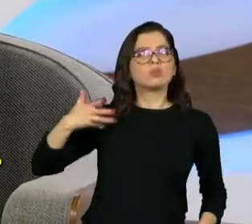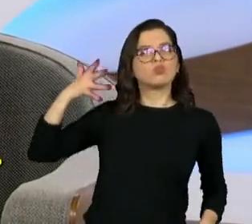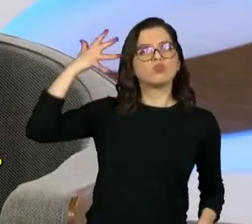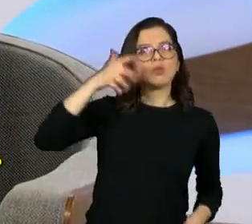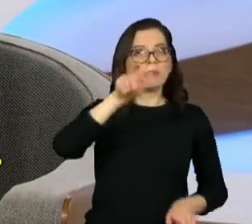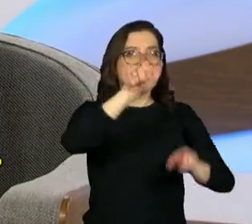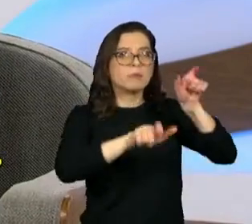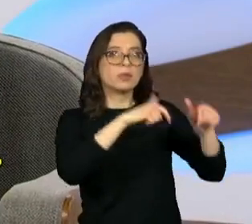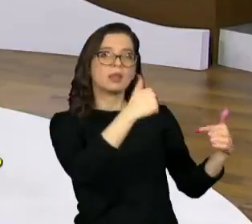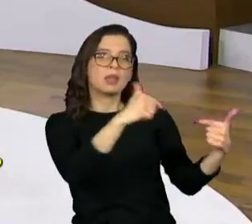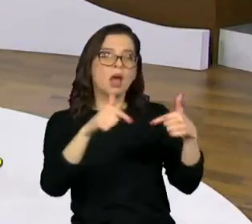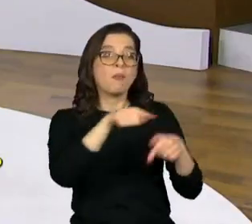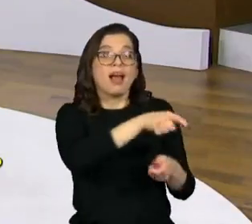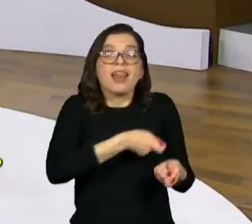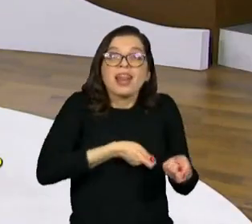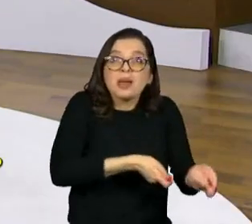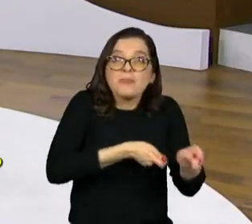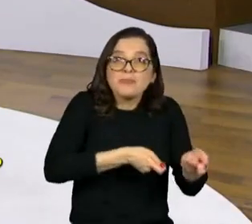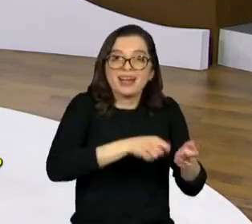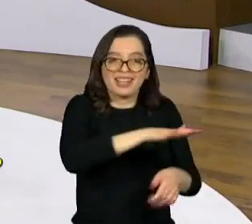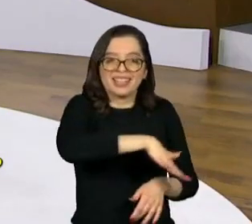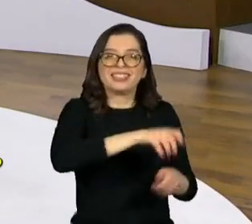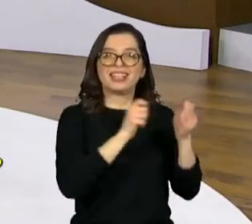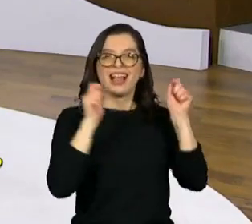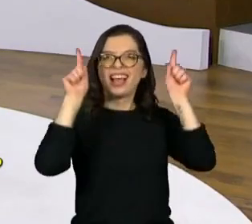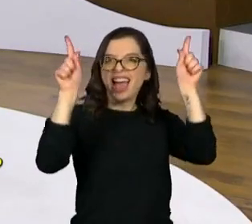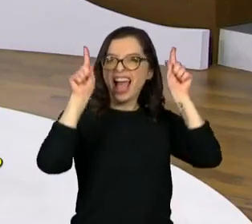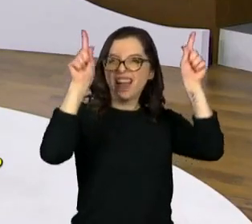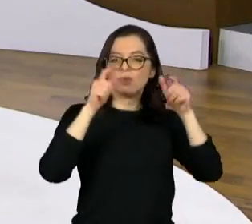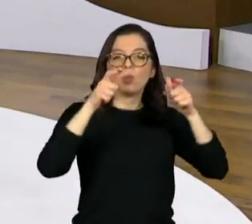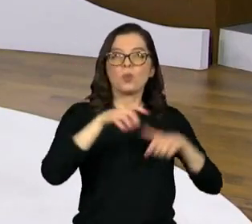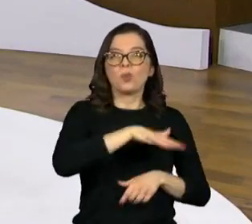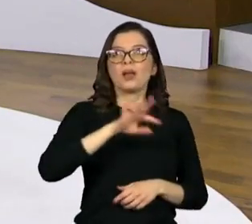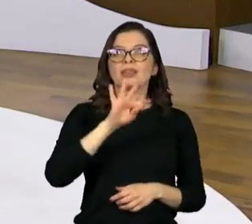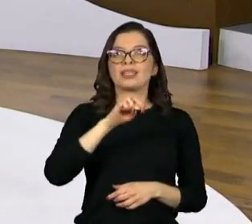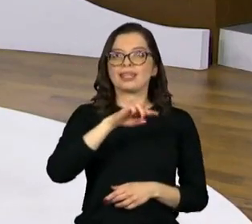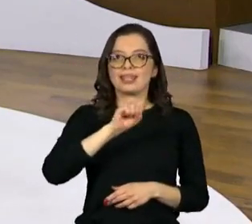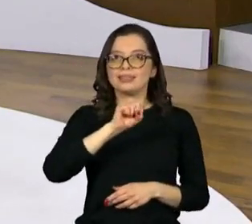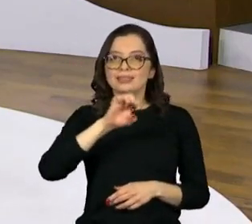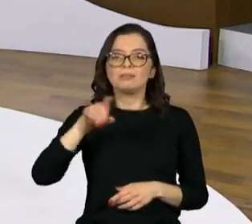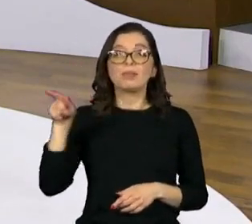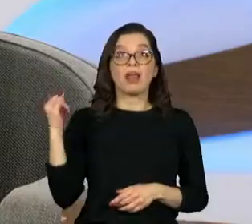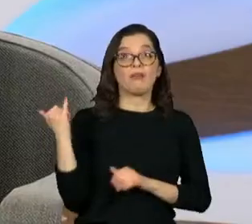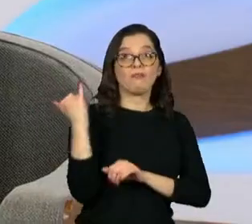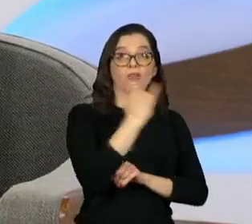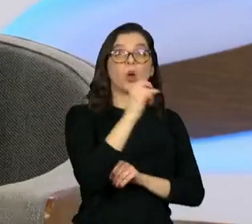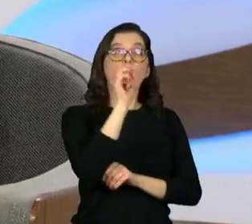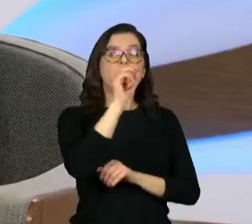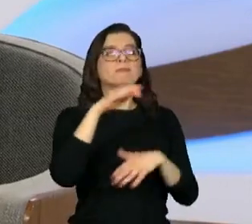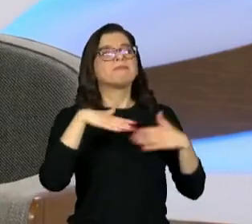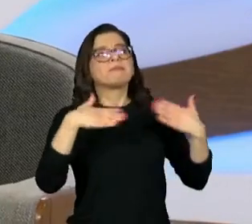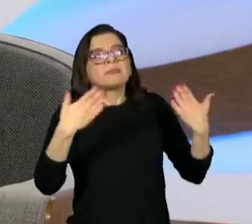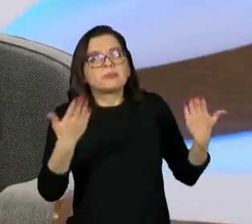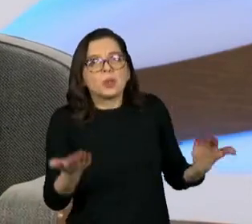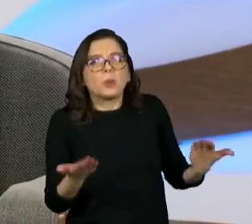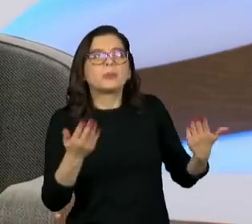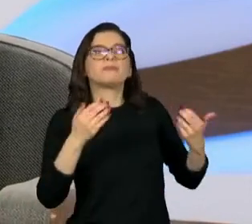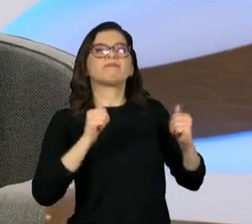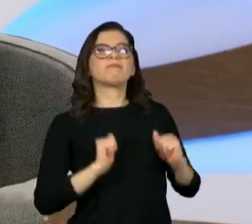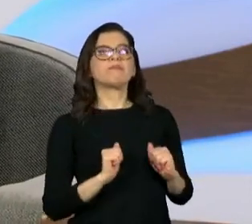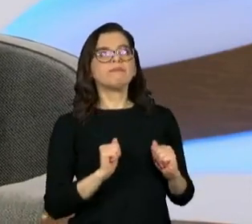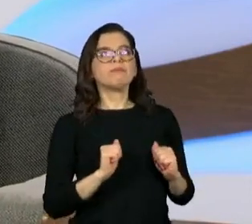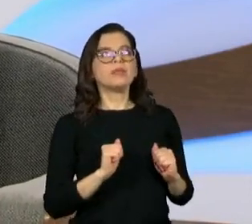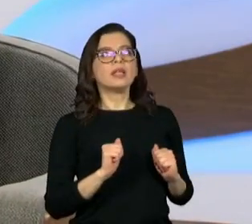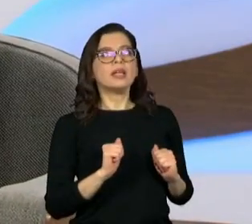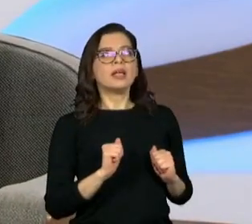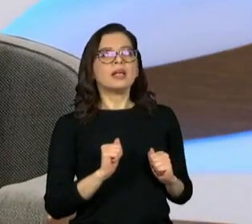speak to a group of striking sanitation workers in Tennessee. And what he told them was this. He says that